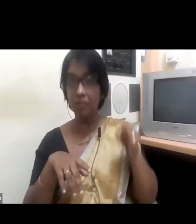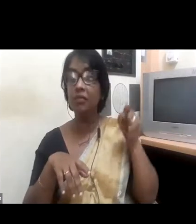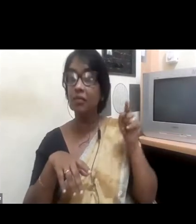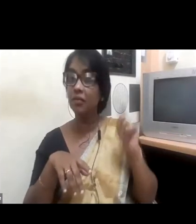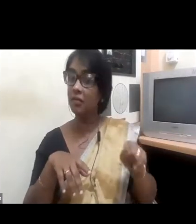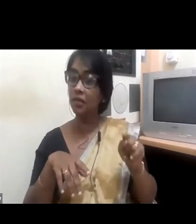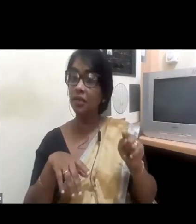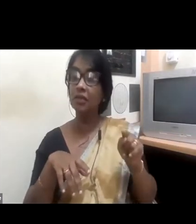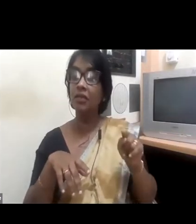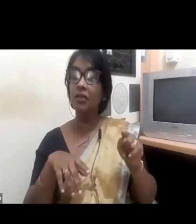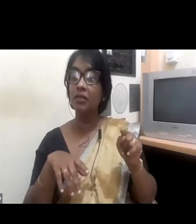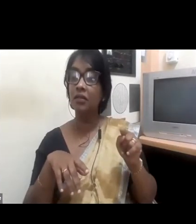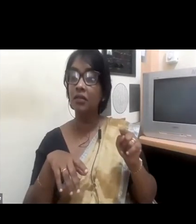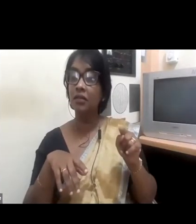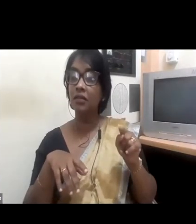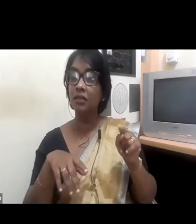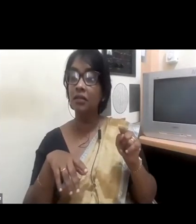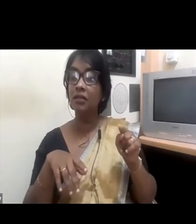of HCL Technologies.